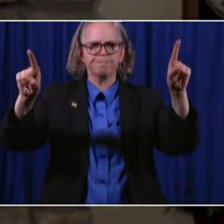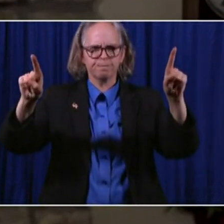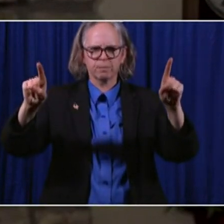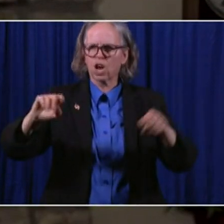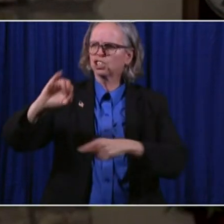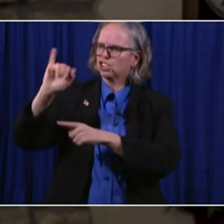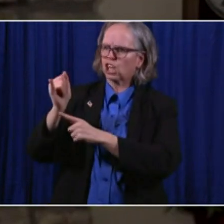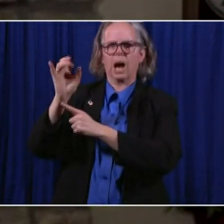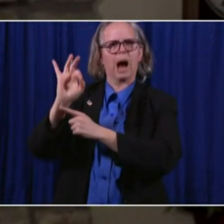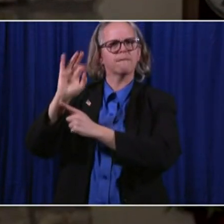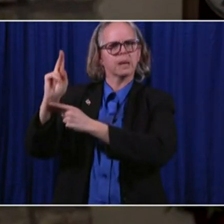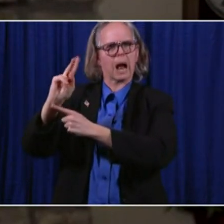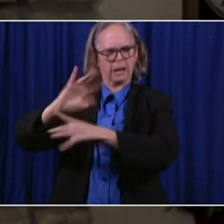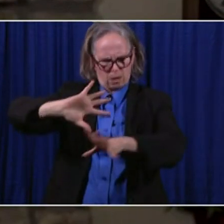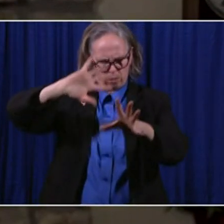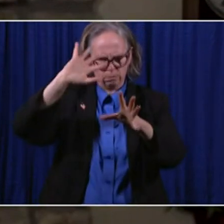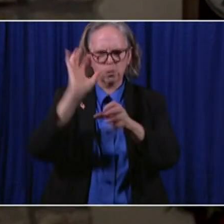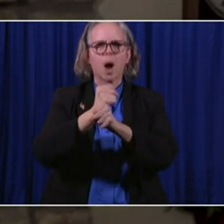of the United States.